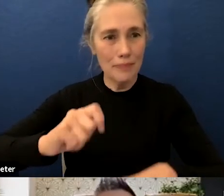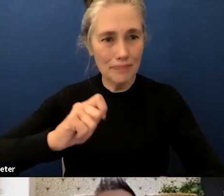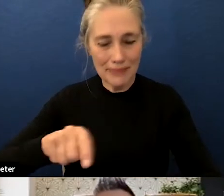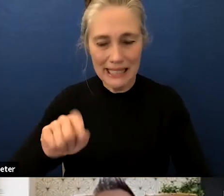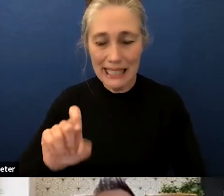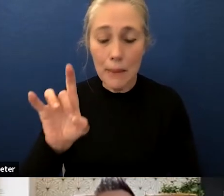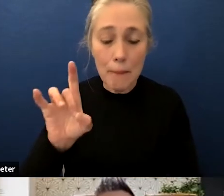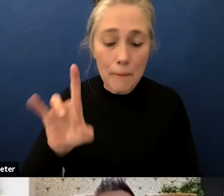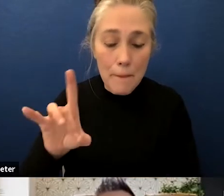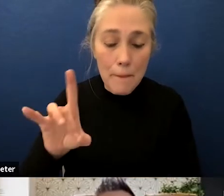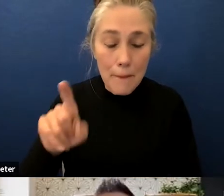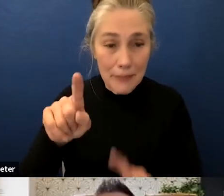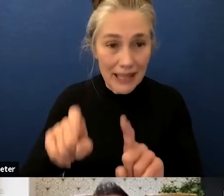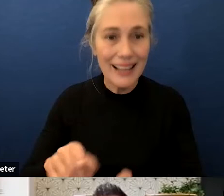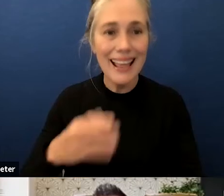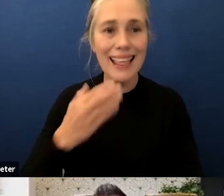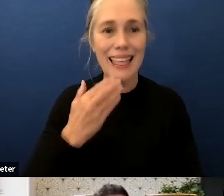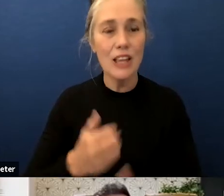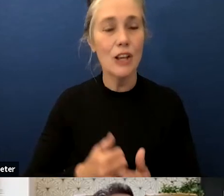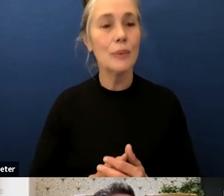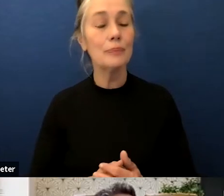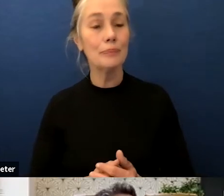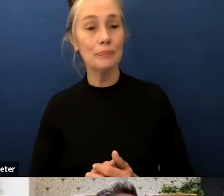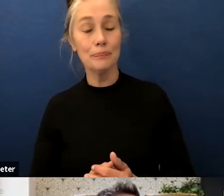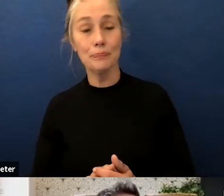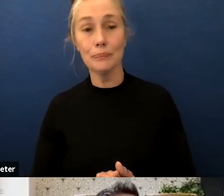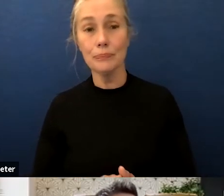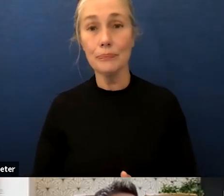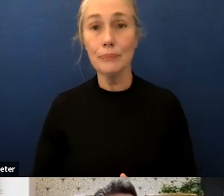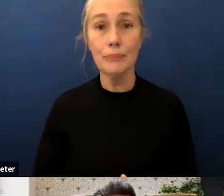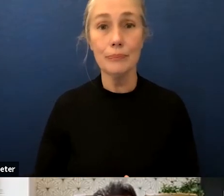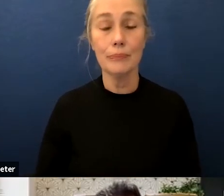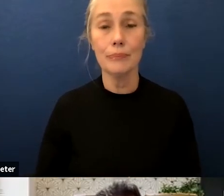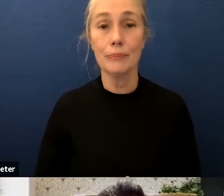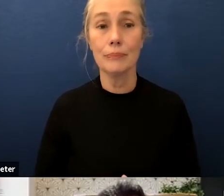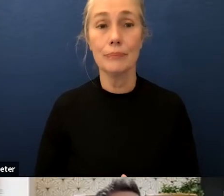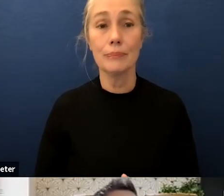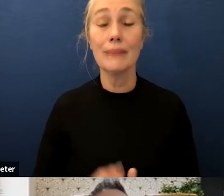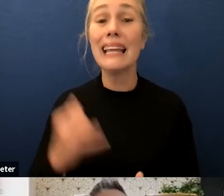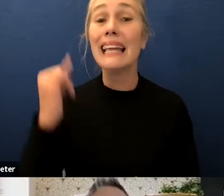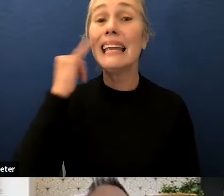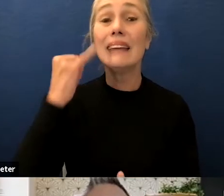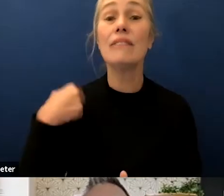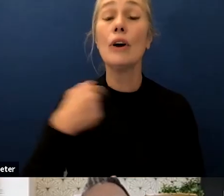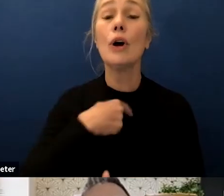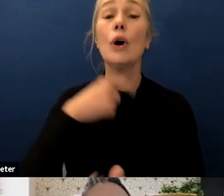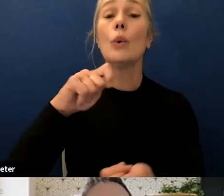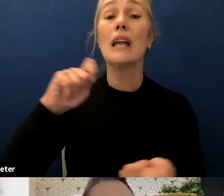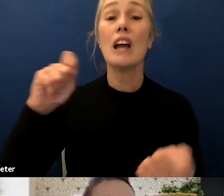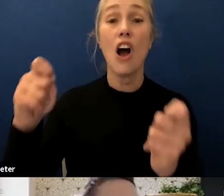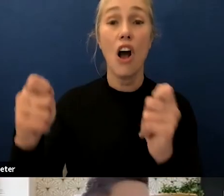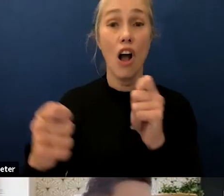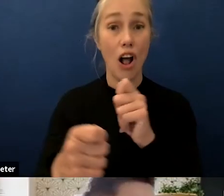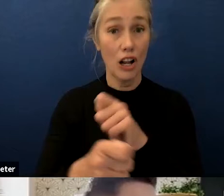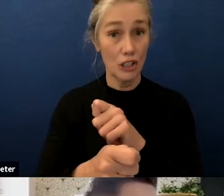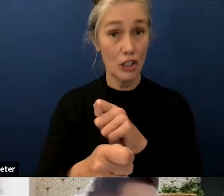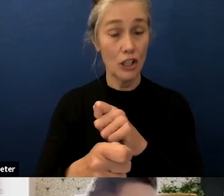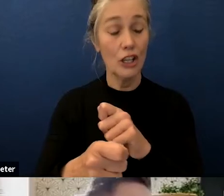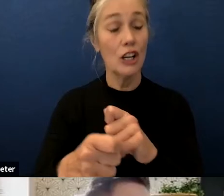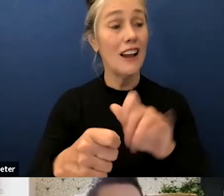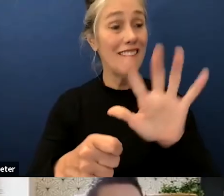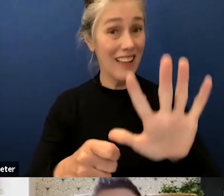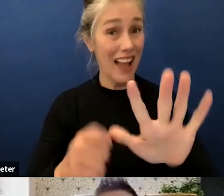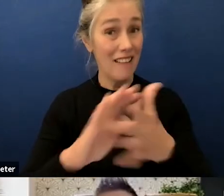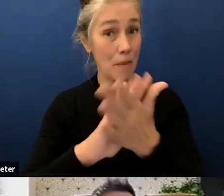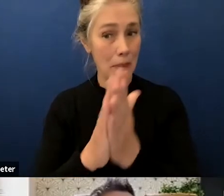thank you no making all an alteration that would take you from five to